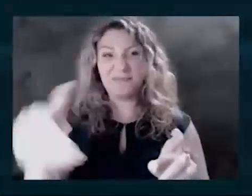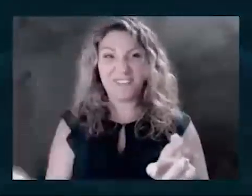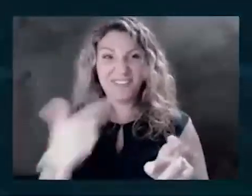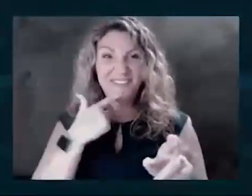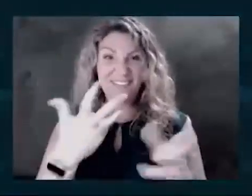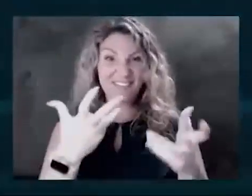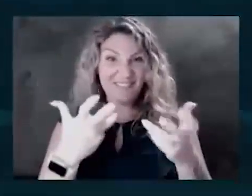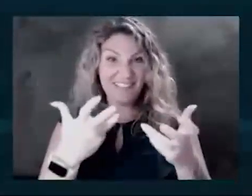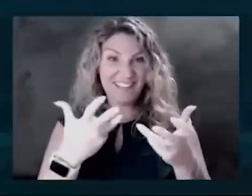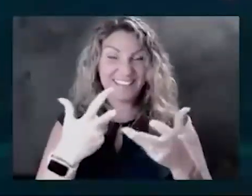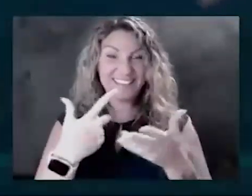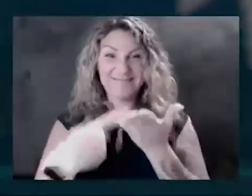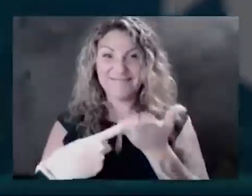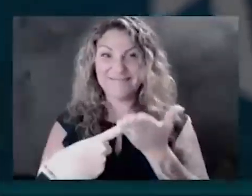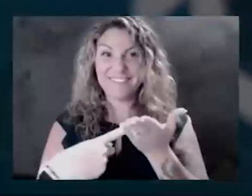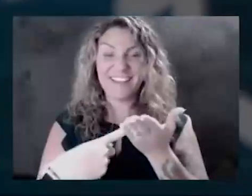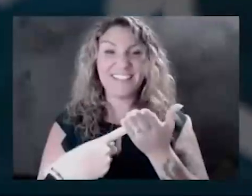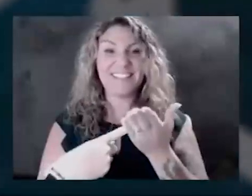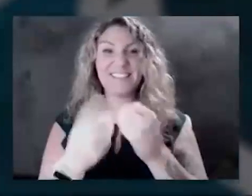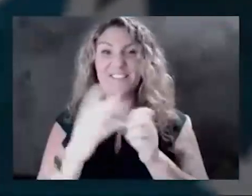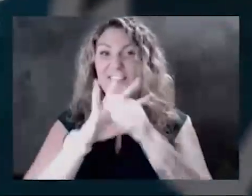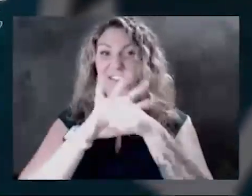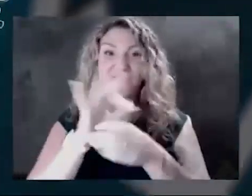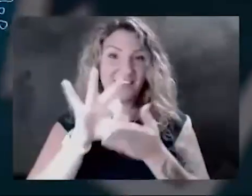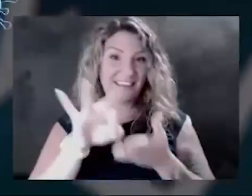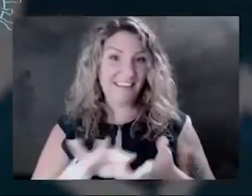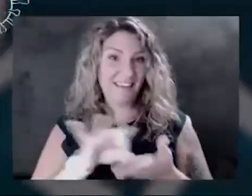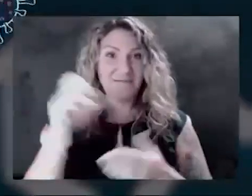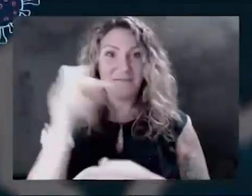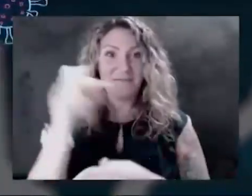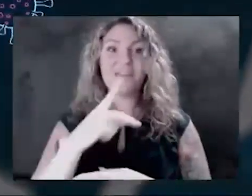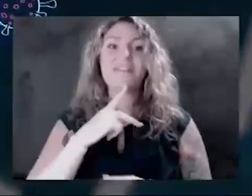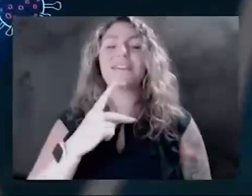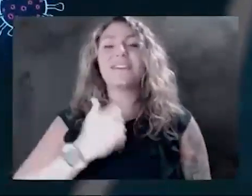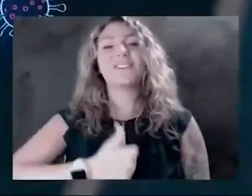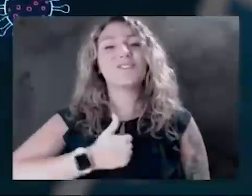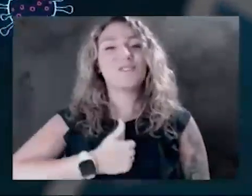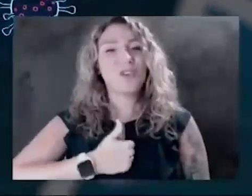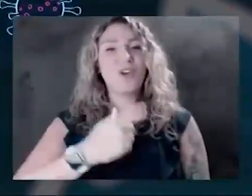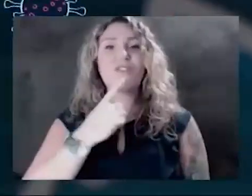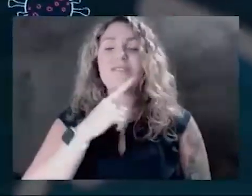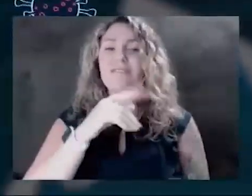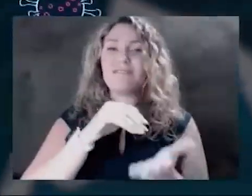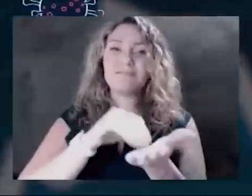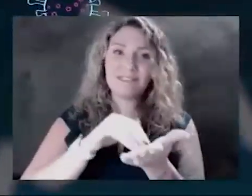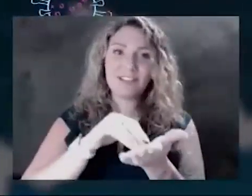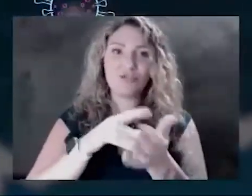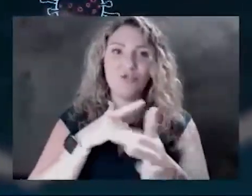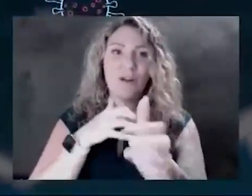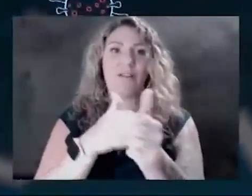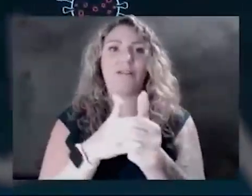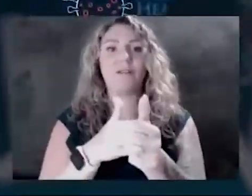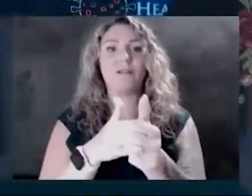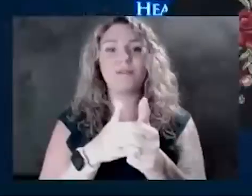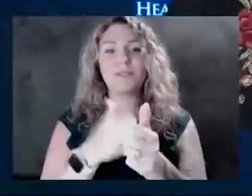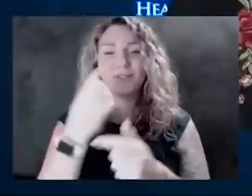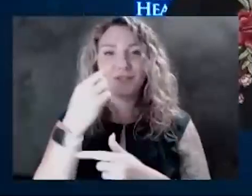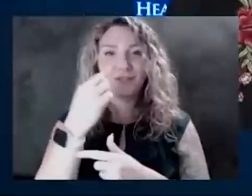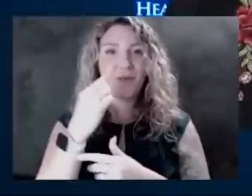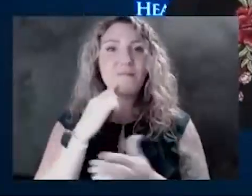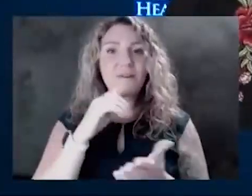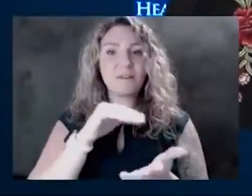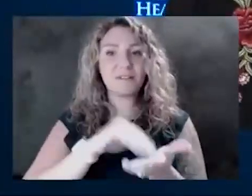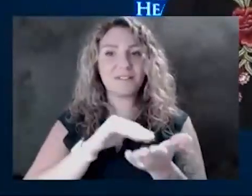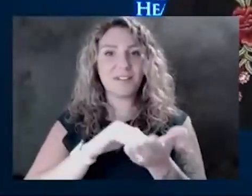want us to come back with you? Yeah, I can use the COVID count. Sorry, we were doing a physician update for our physicians here at the health system,